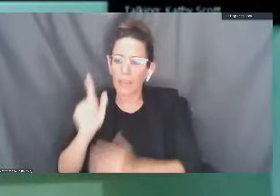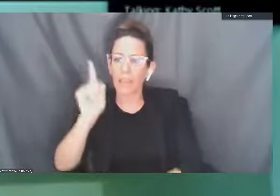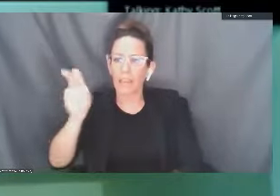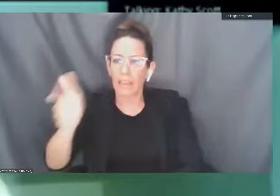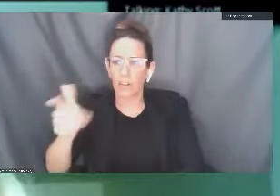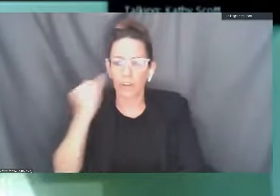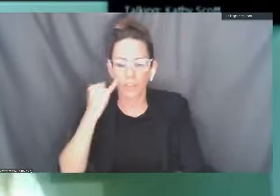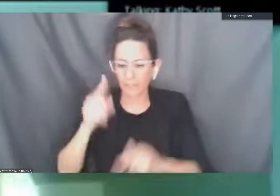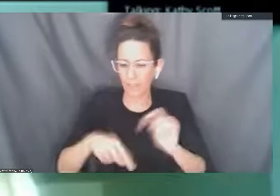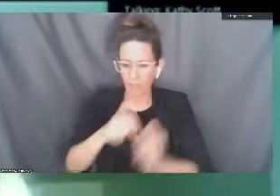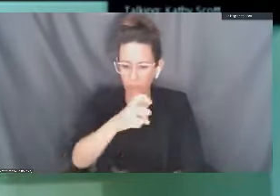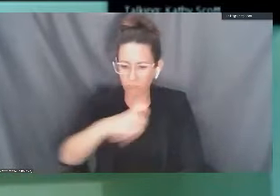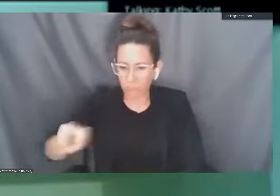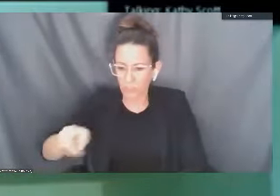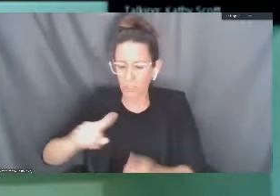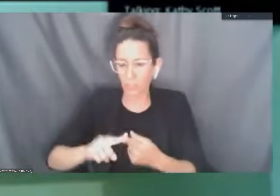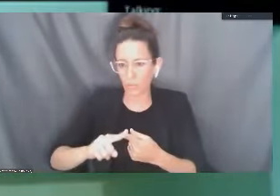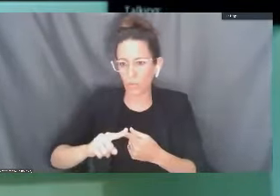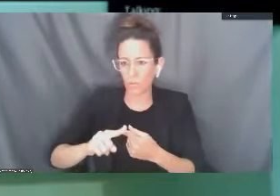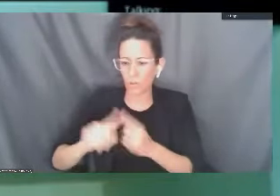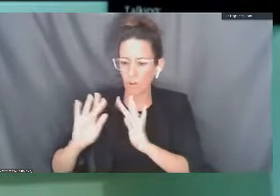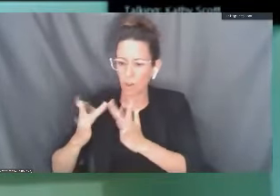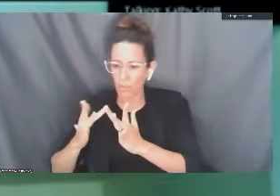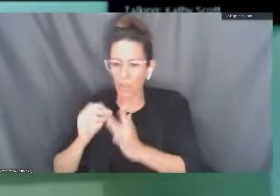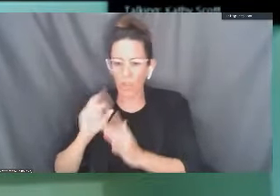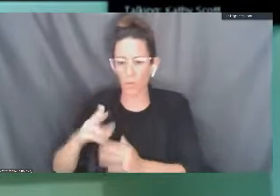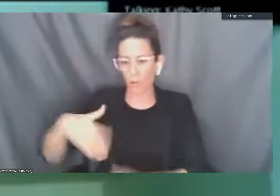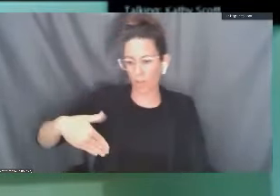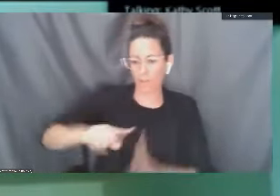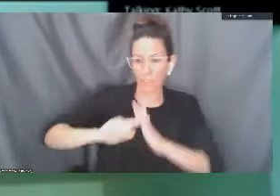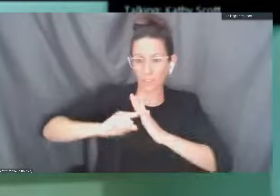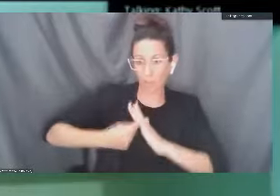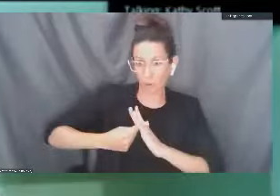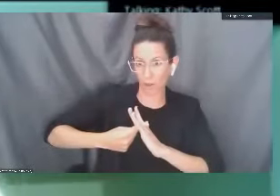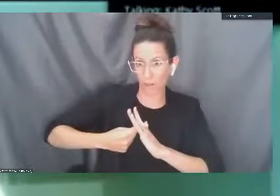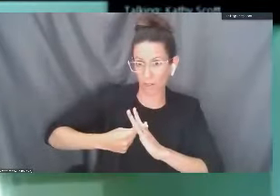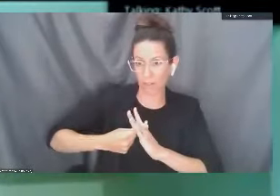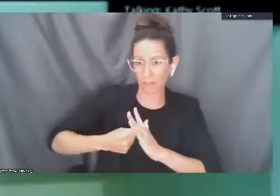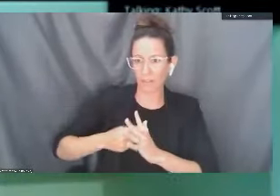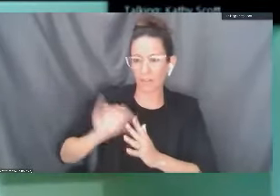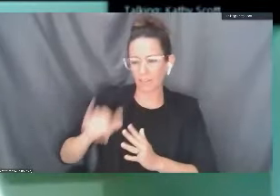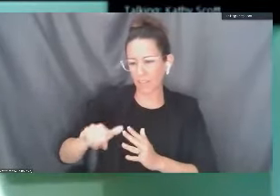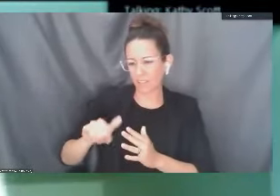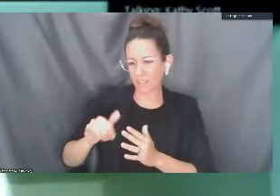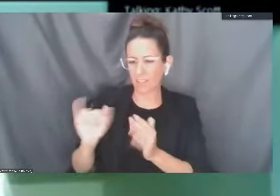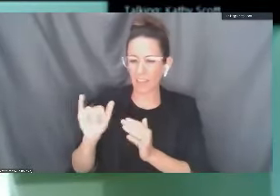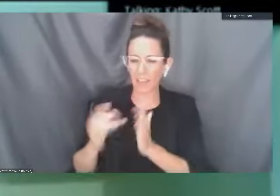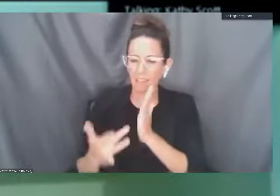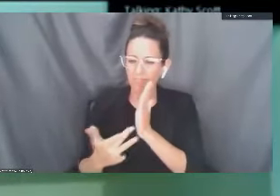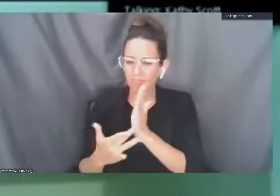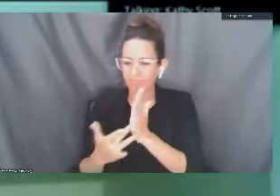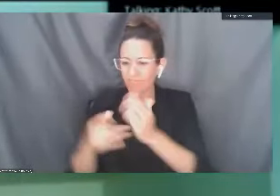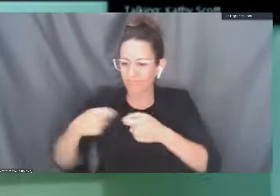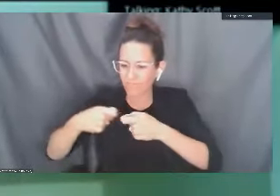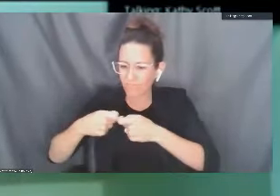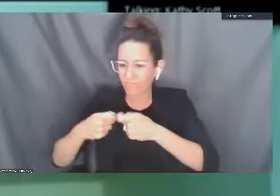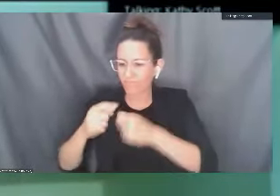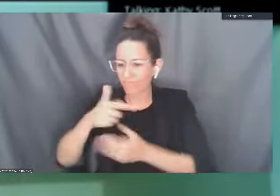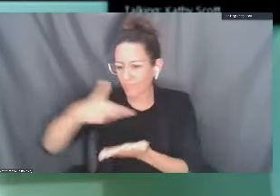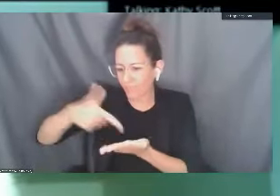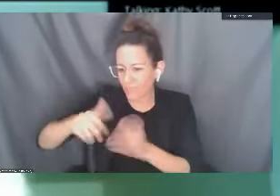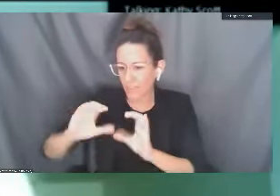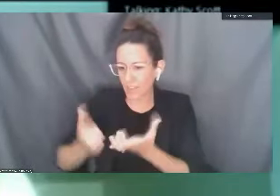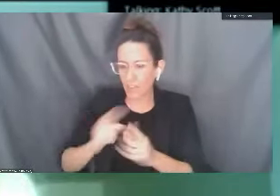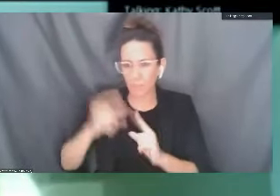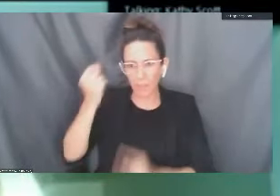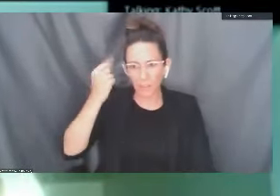taught online and had not even started yet. These were some classes mainly in the trades area. But we do still have 80